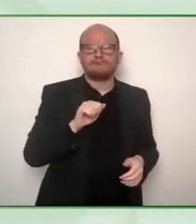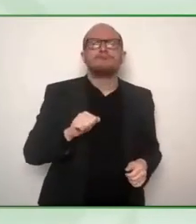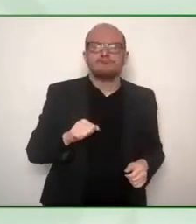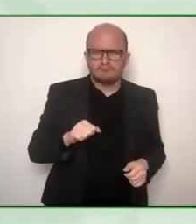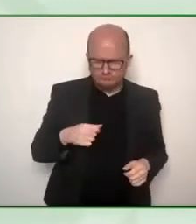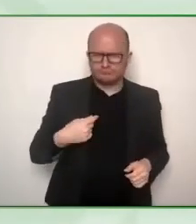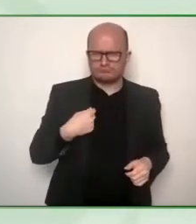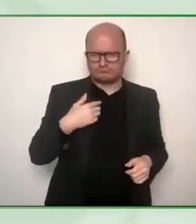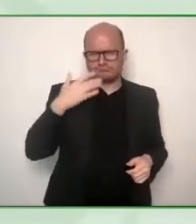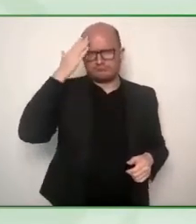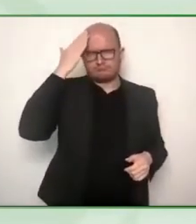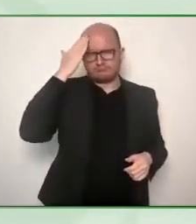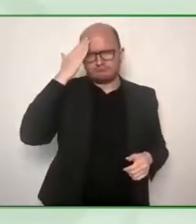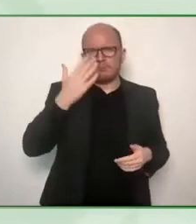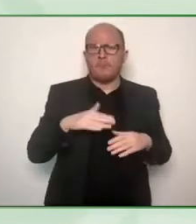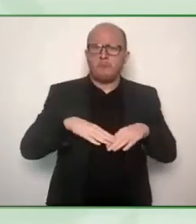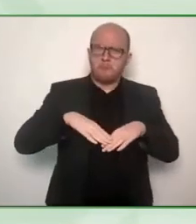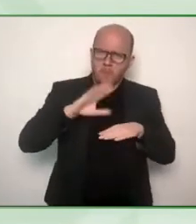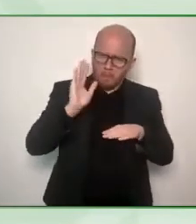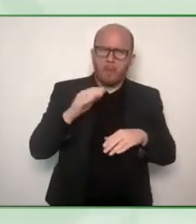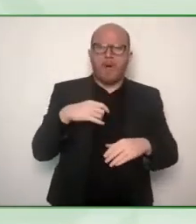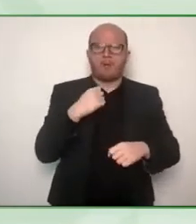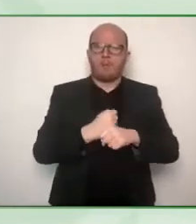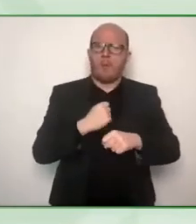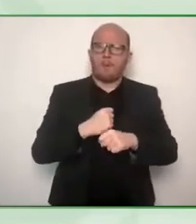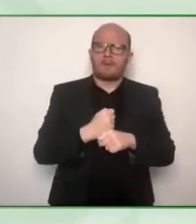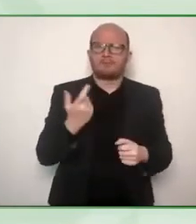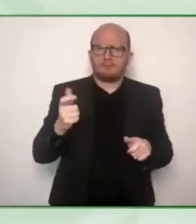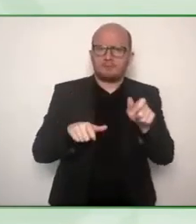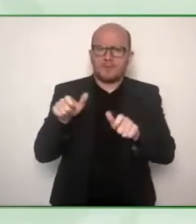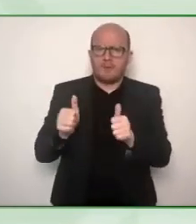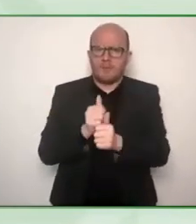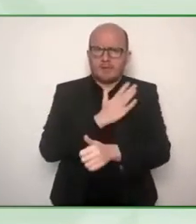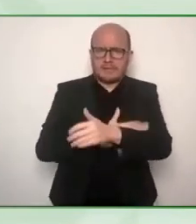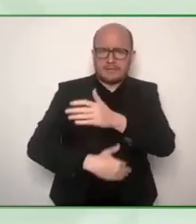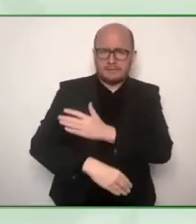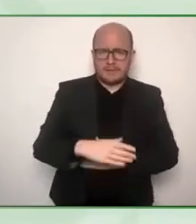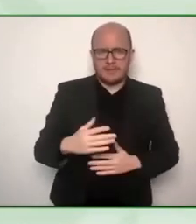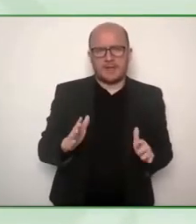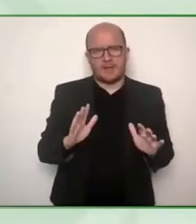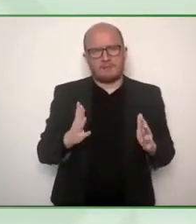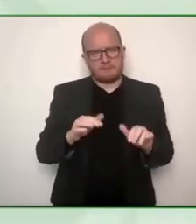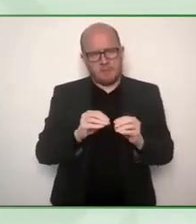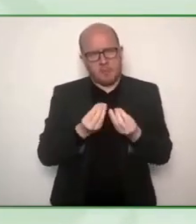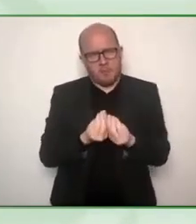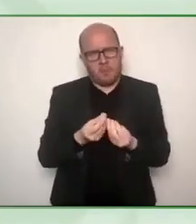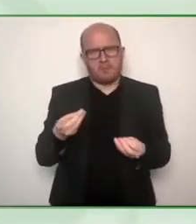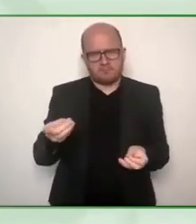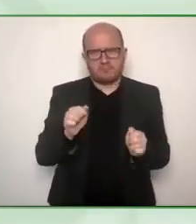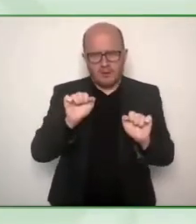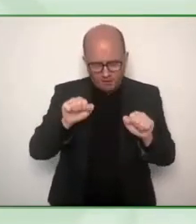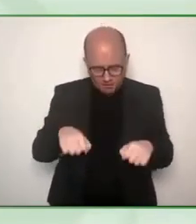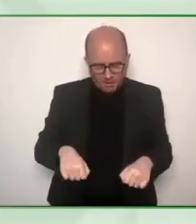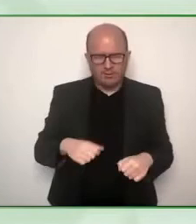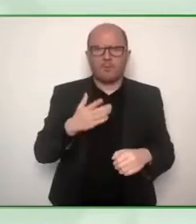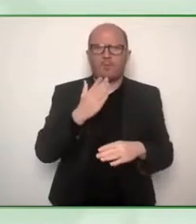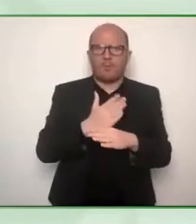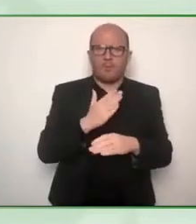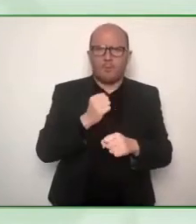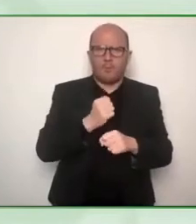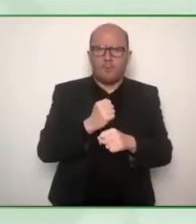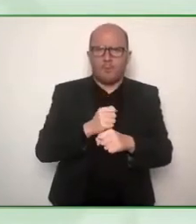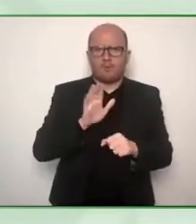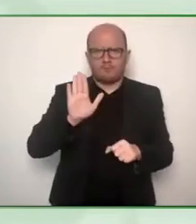remote work but I have seen over the years and discussed with a lot of people that one of the